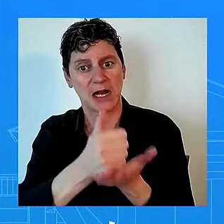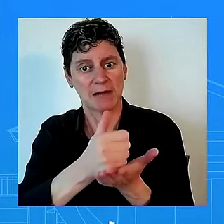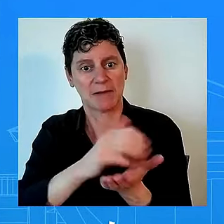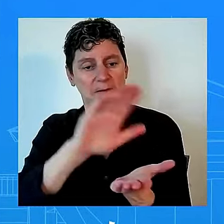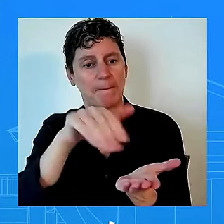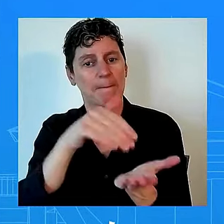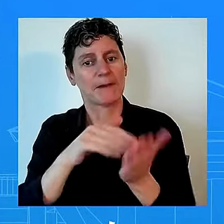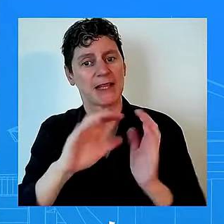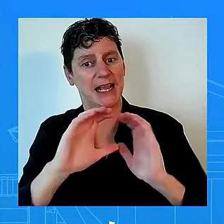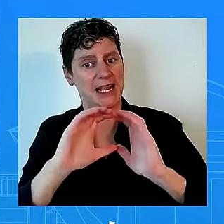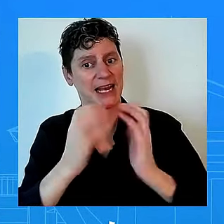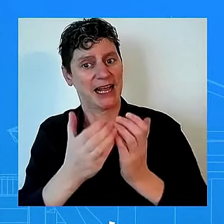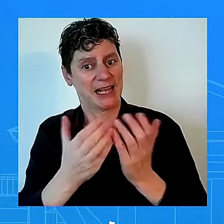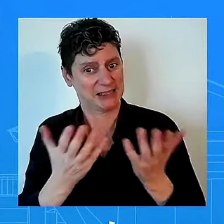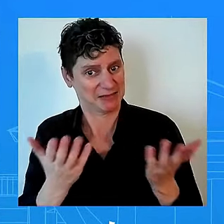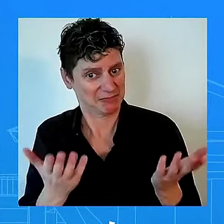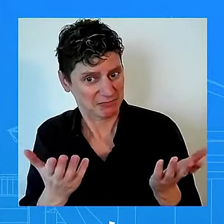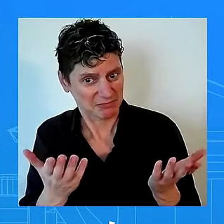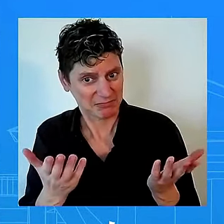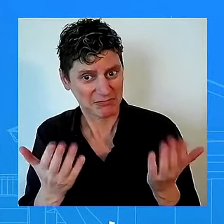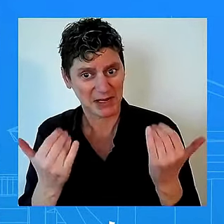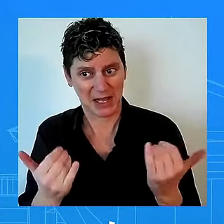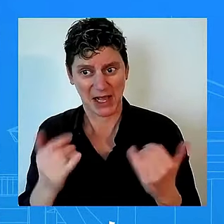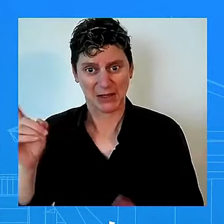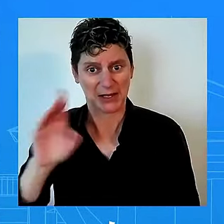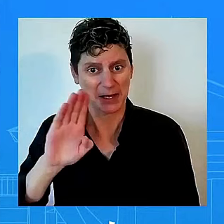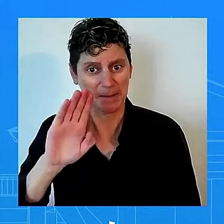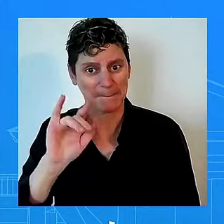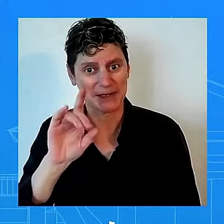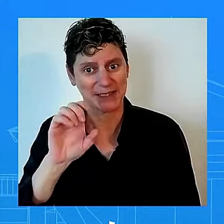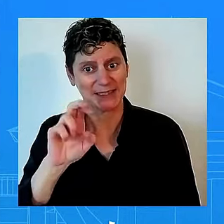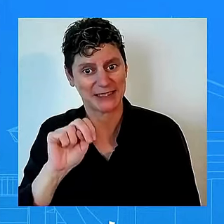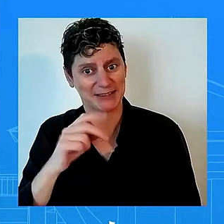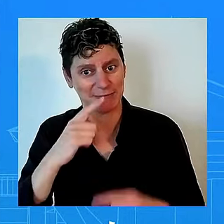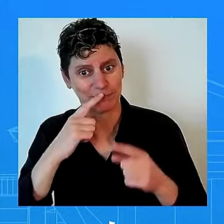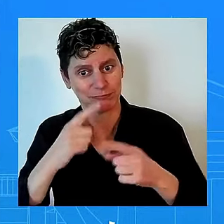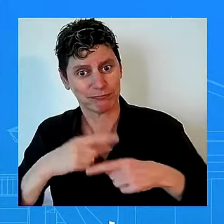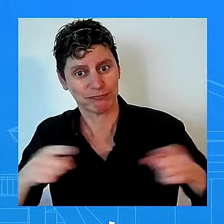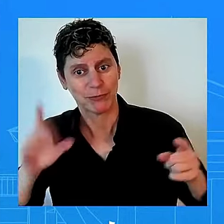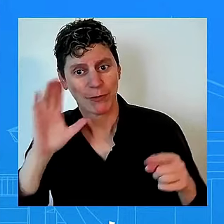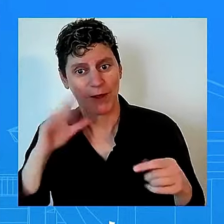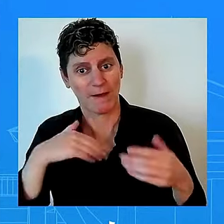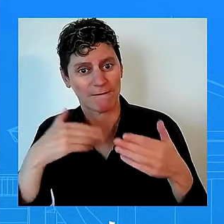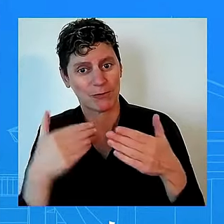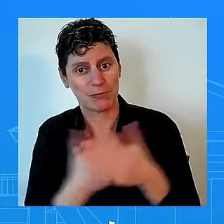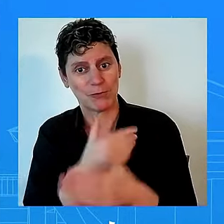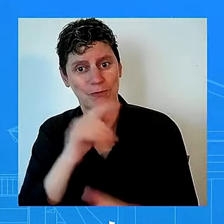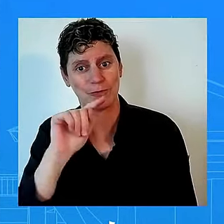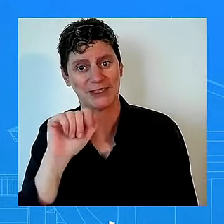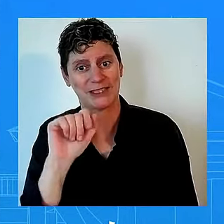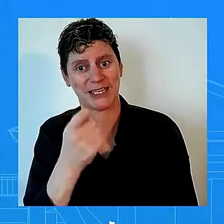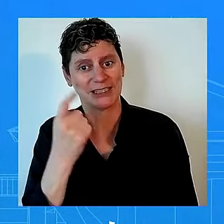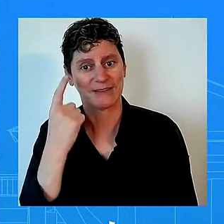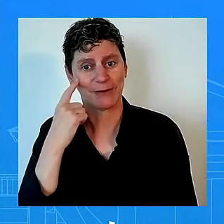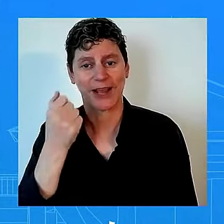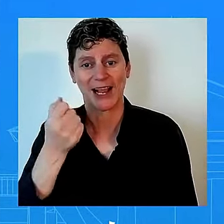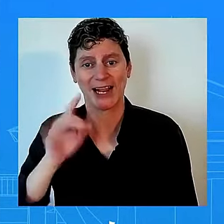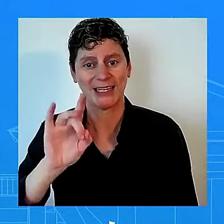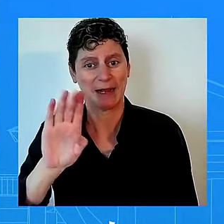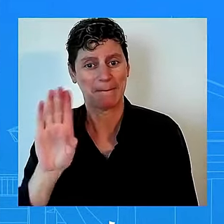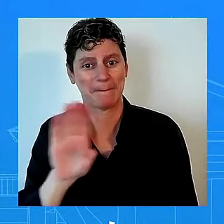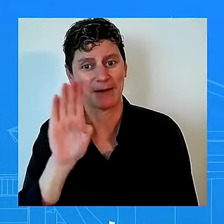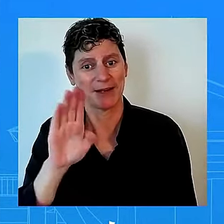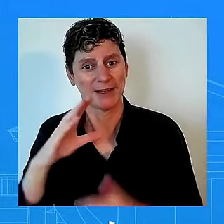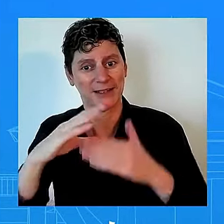whether these new tariffs are fundamentally different from what trump has proposed and how